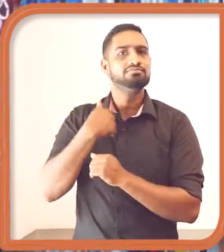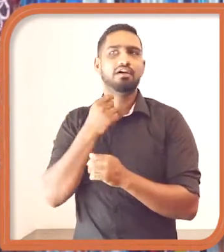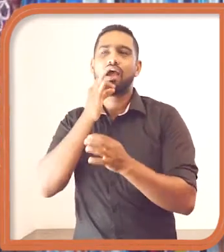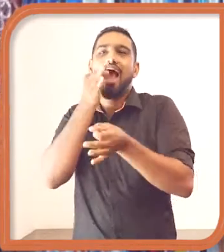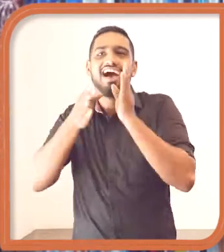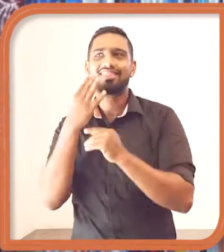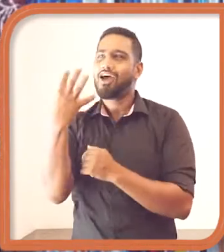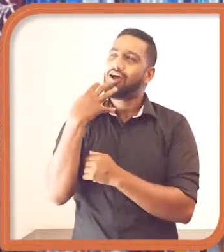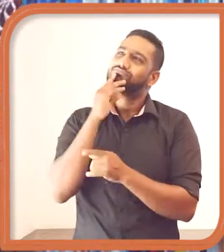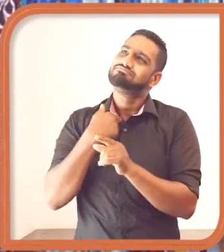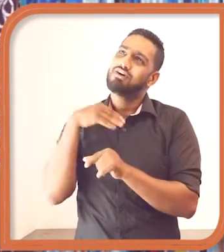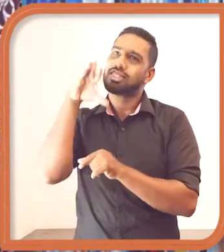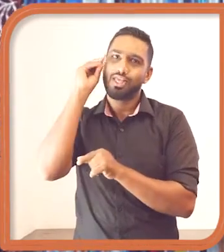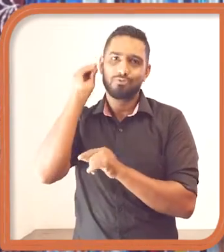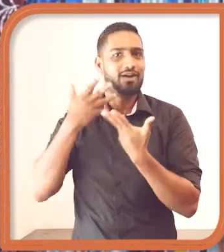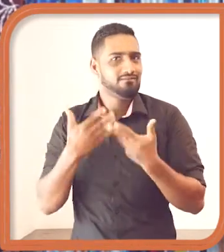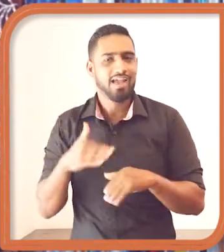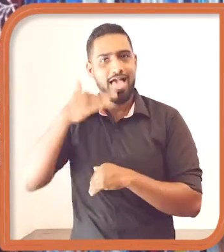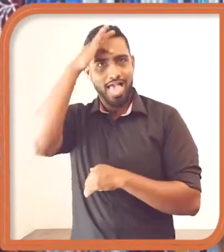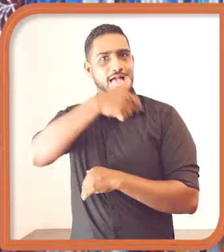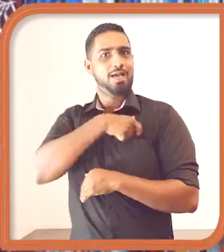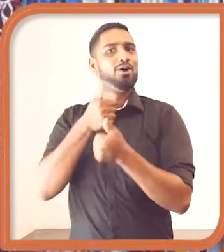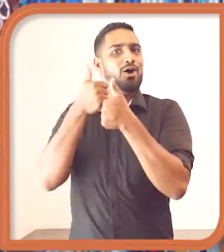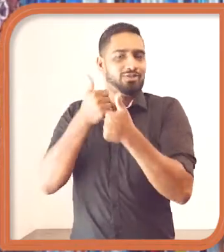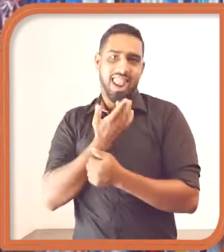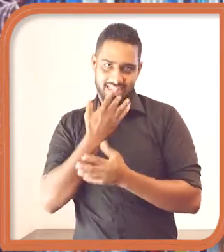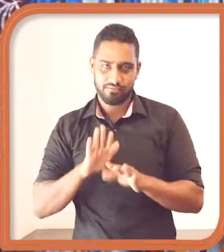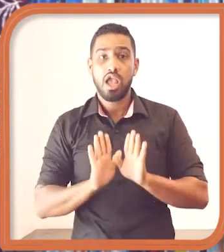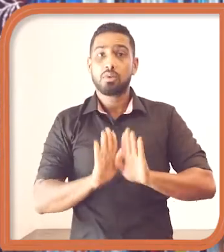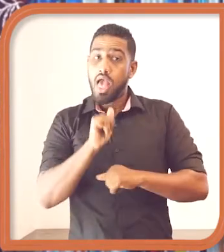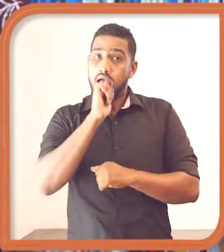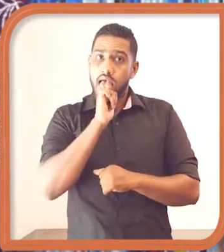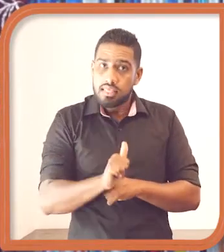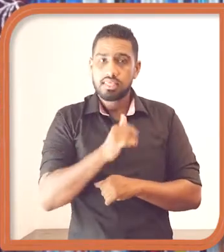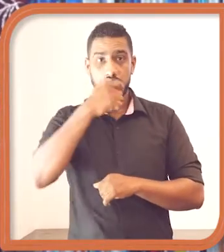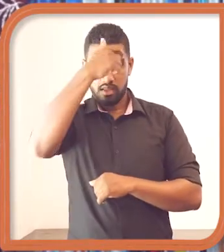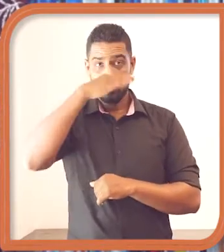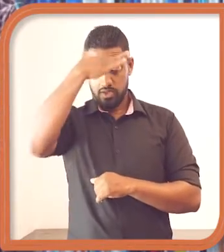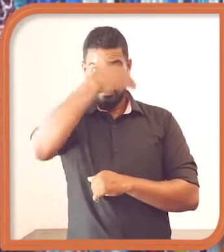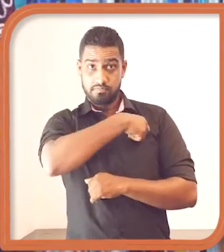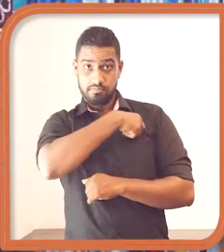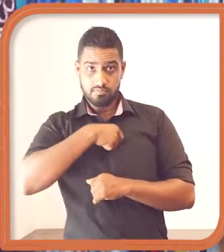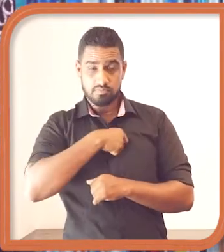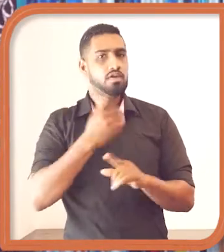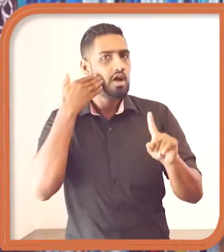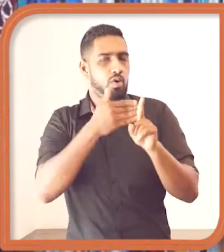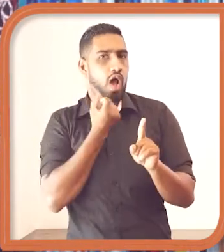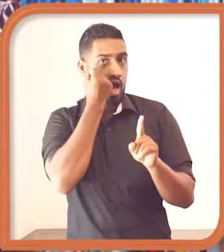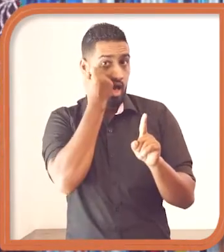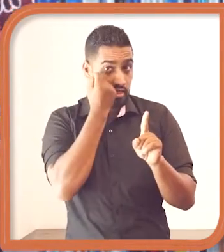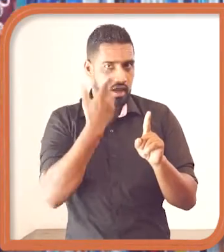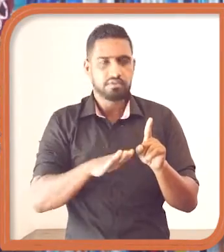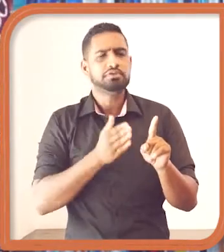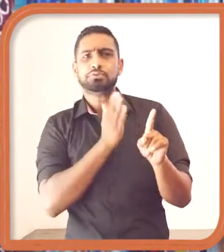I was like a child, listening to their stories, watching them what they have done but when it comes to like leadership like